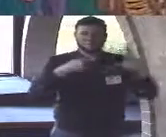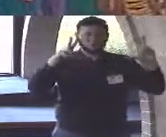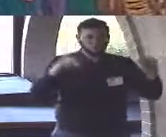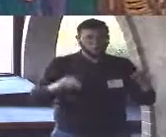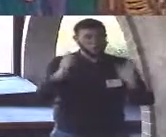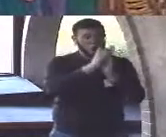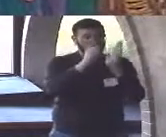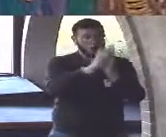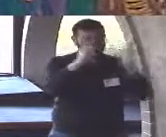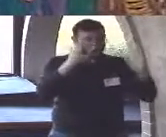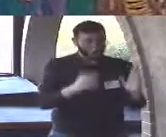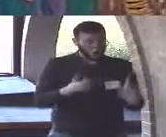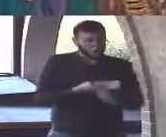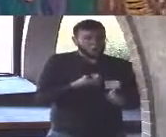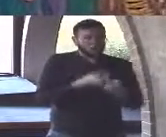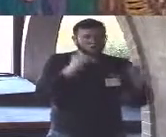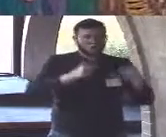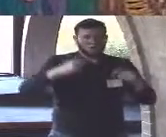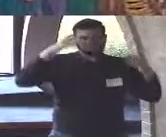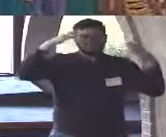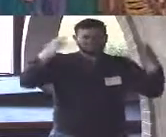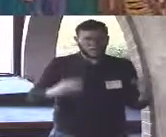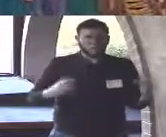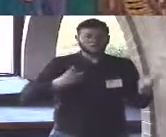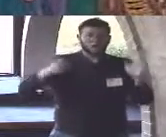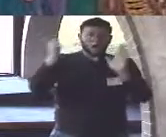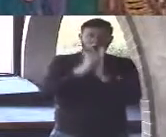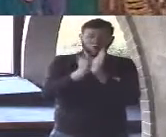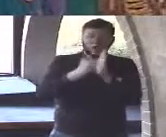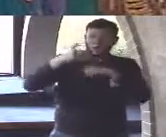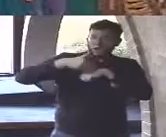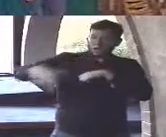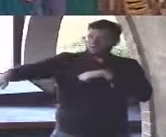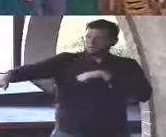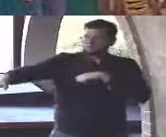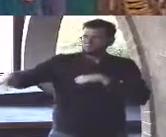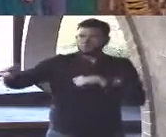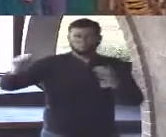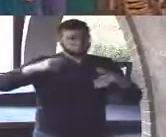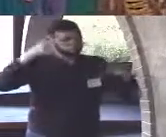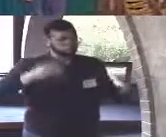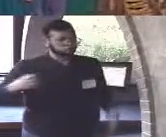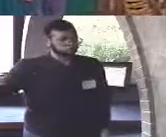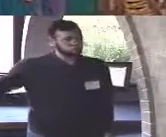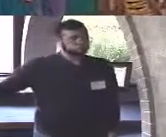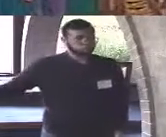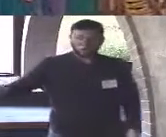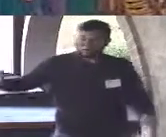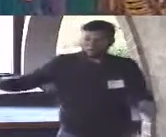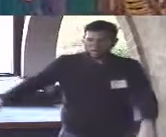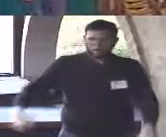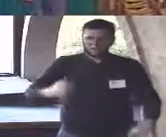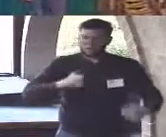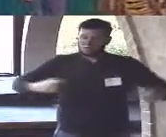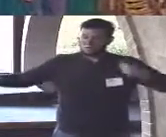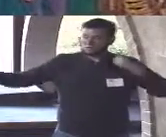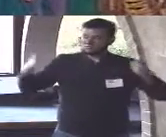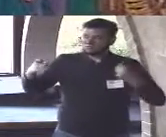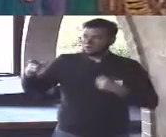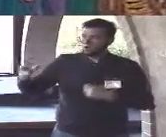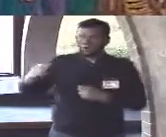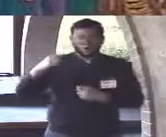unilaterally declare how their work must be interpreted the creator of that text is simply a writer